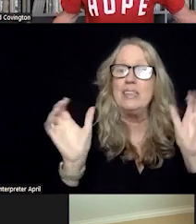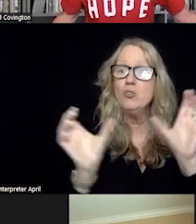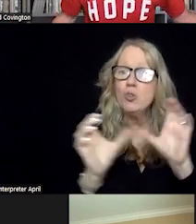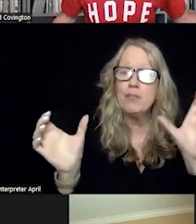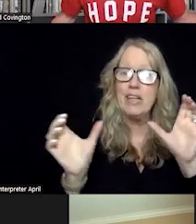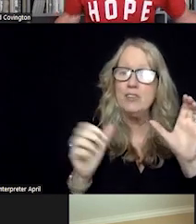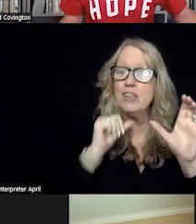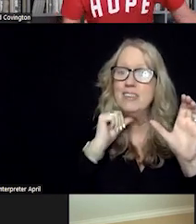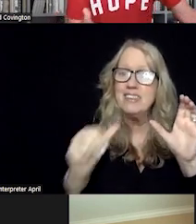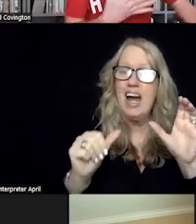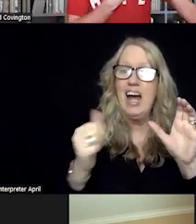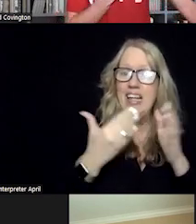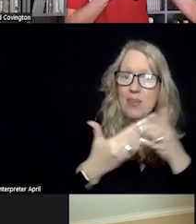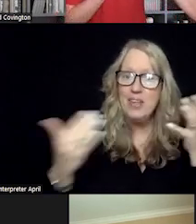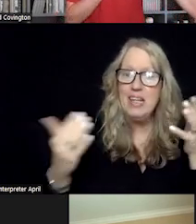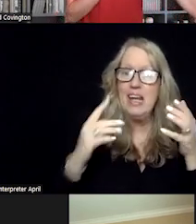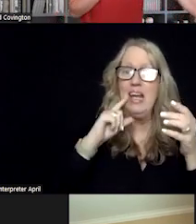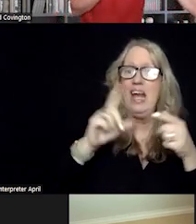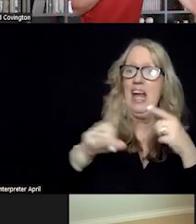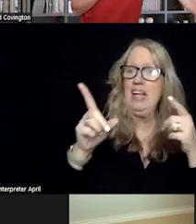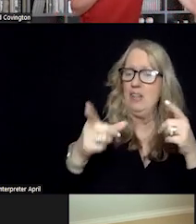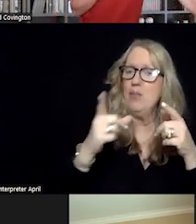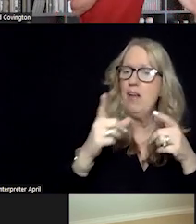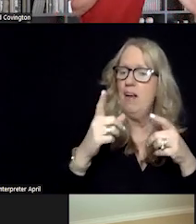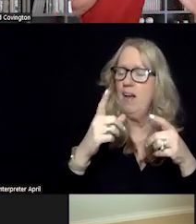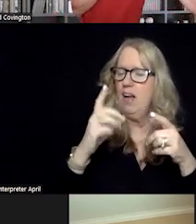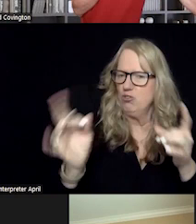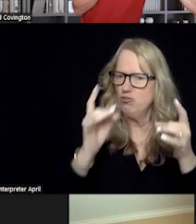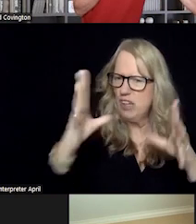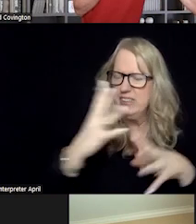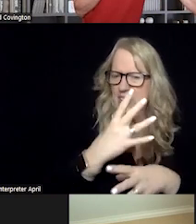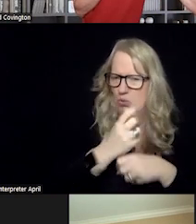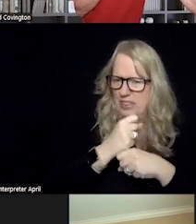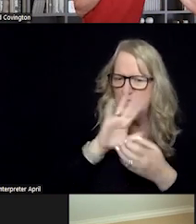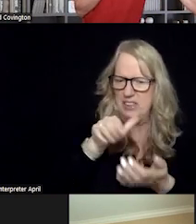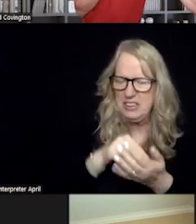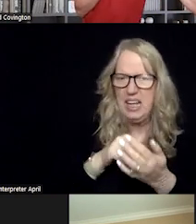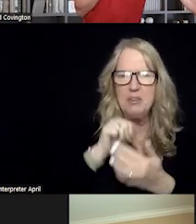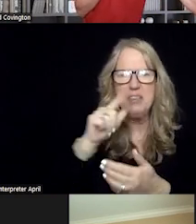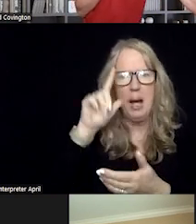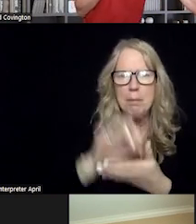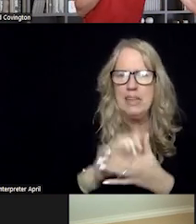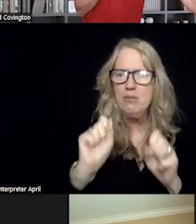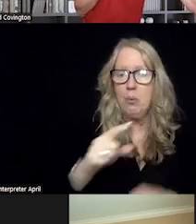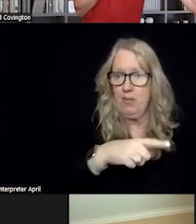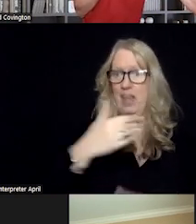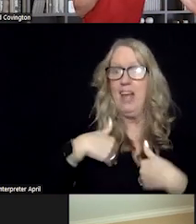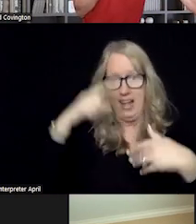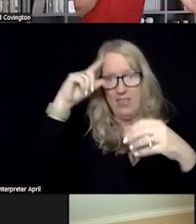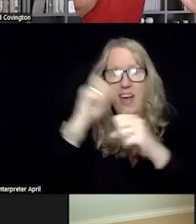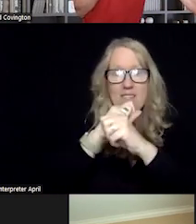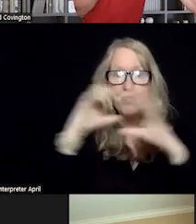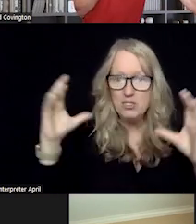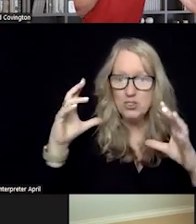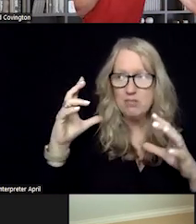not a thing. And the crisis receiving centers, it seems unbelievable that they had that vision, gosh, Ron,